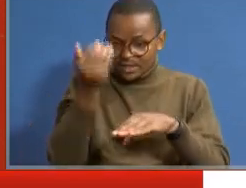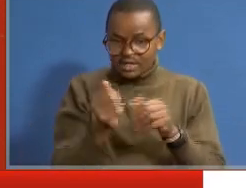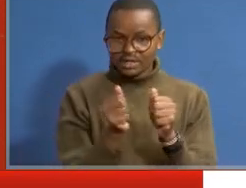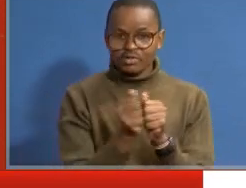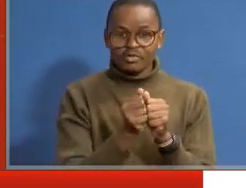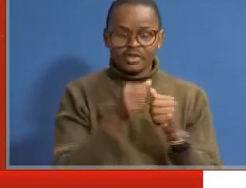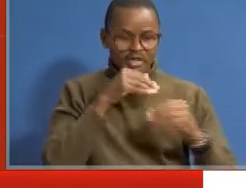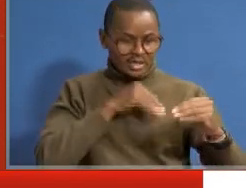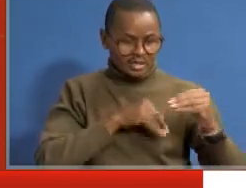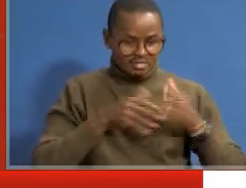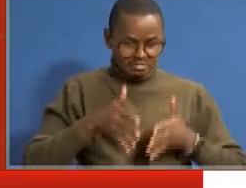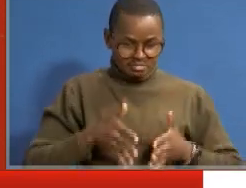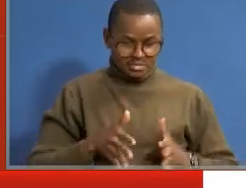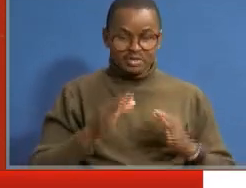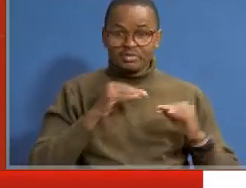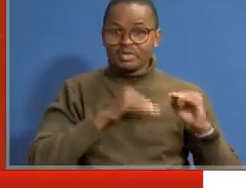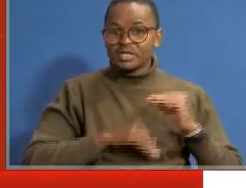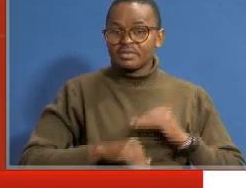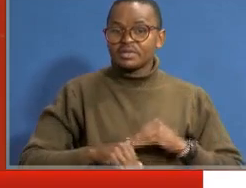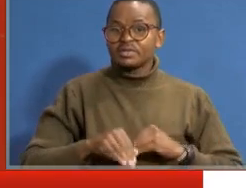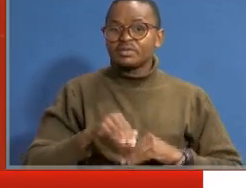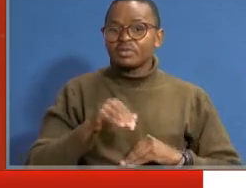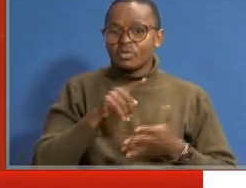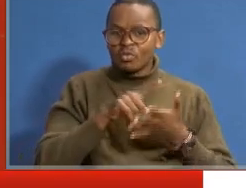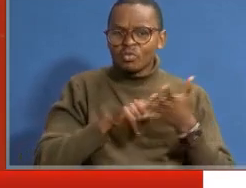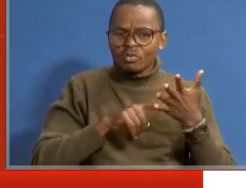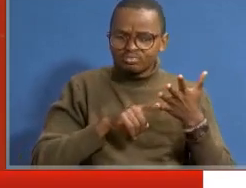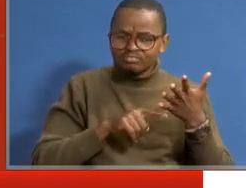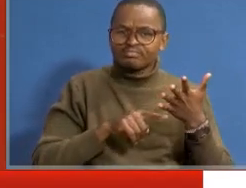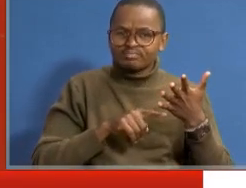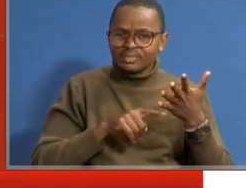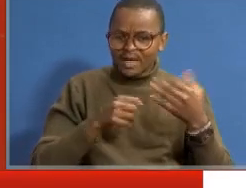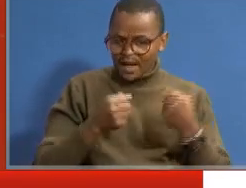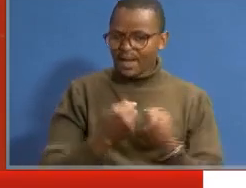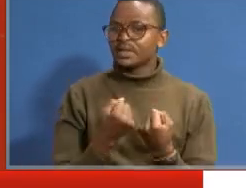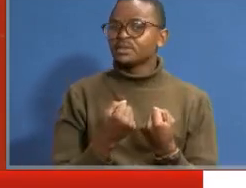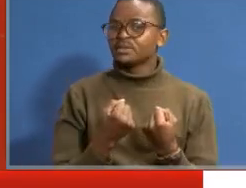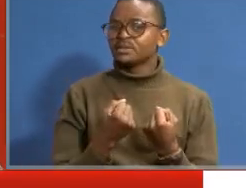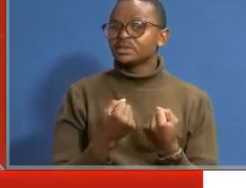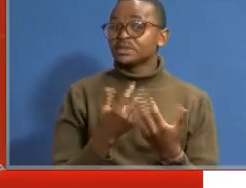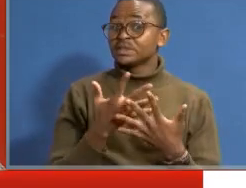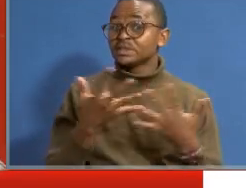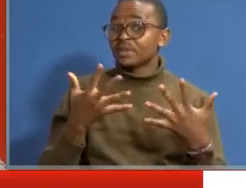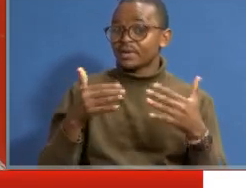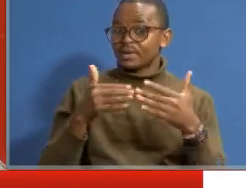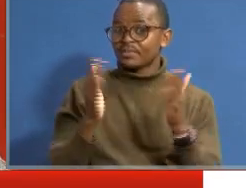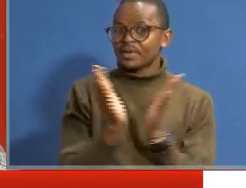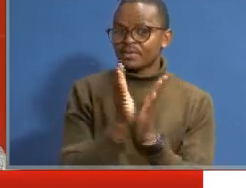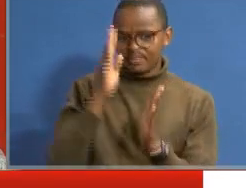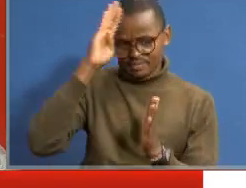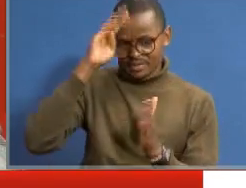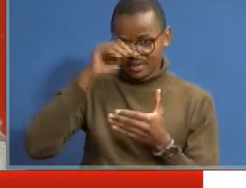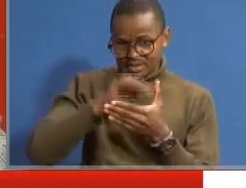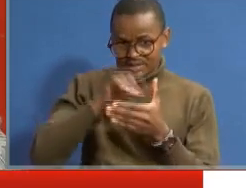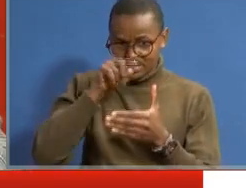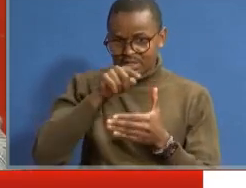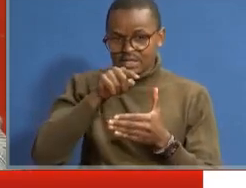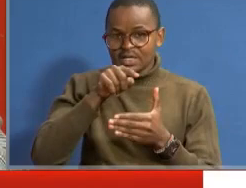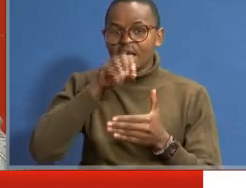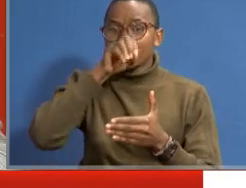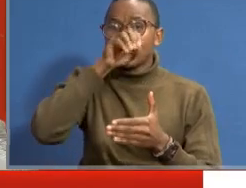disability, you give birth to a child with disability, what normally happens, some community believe this is a curse.